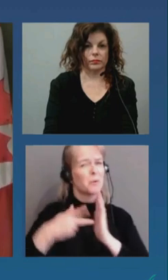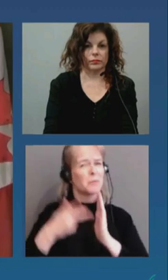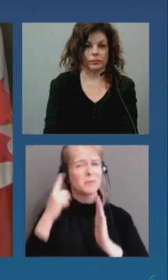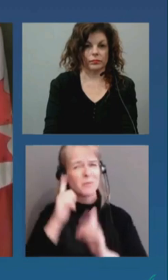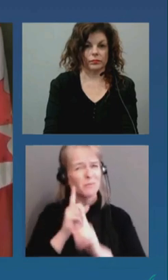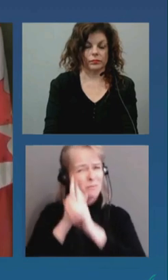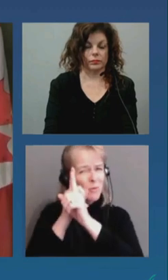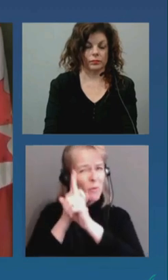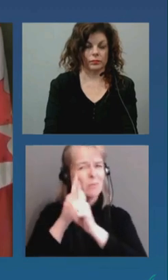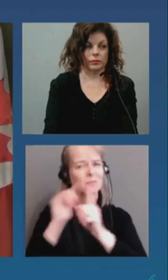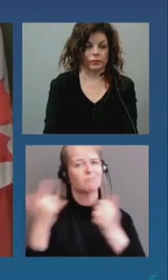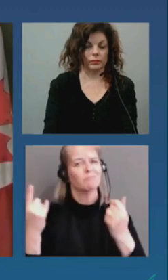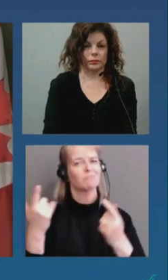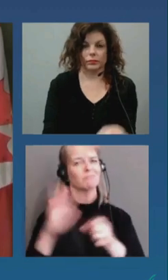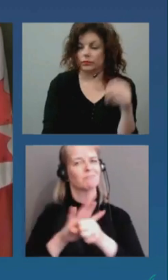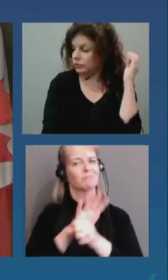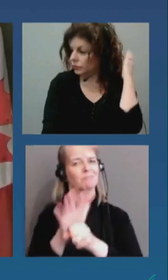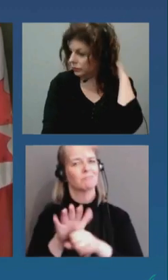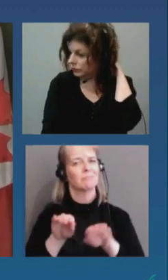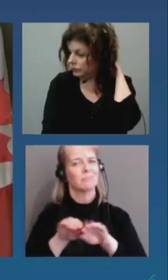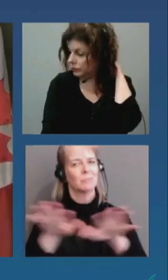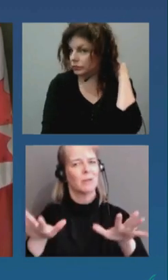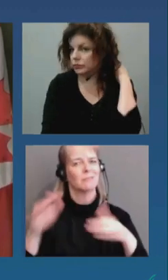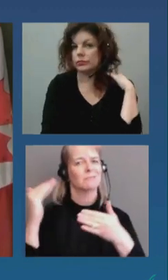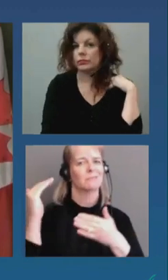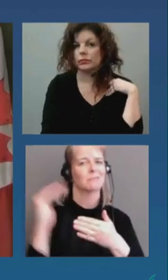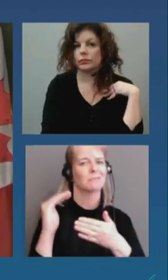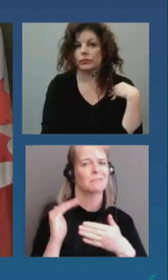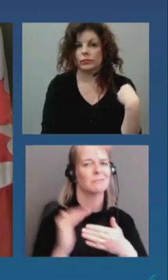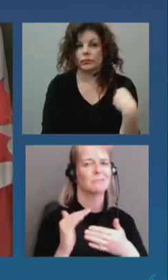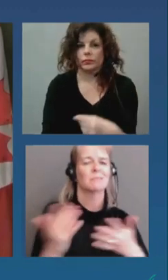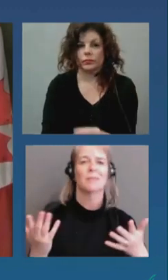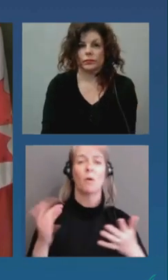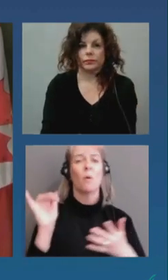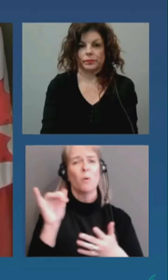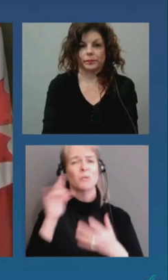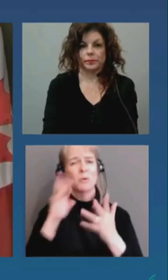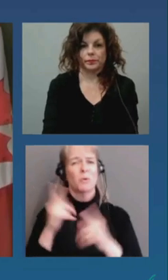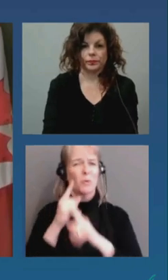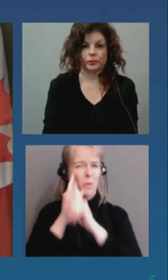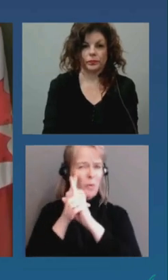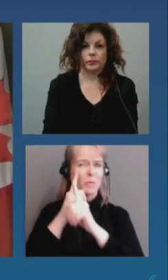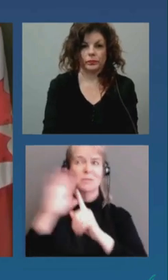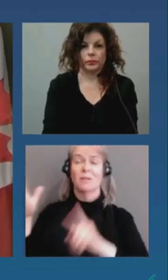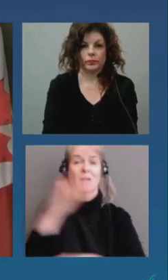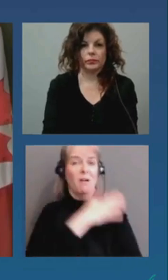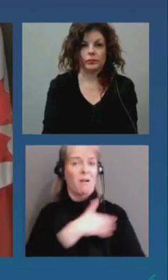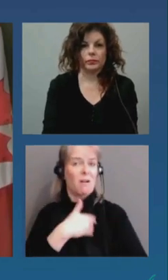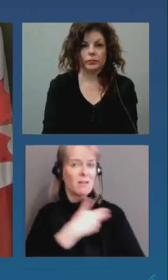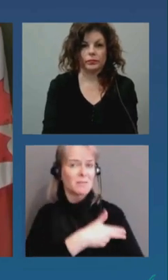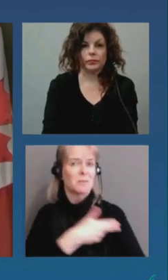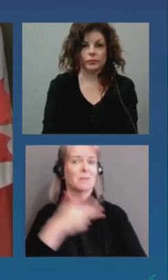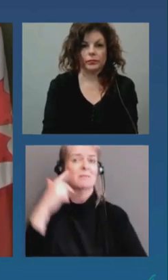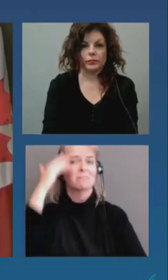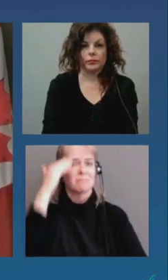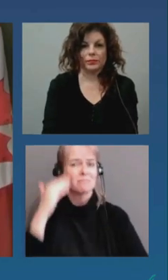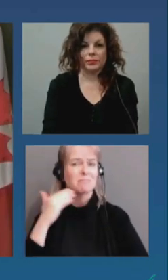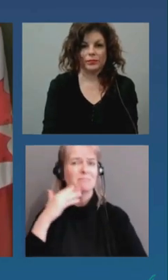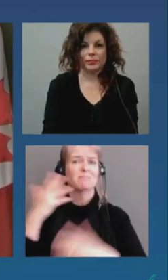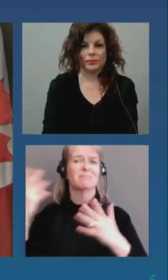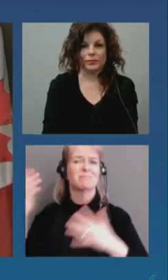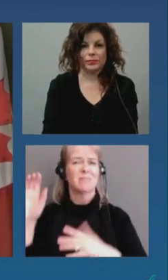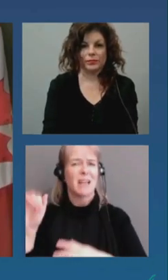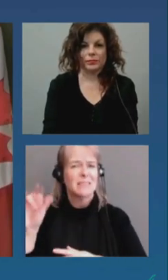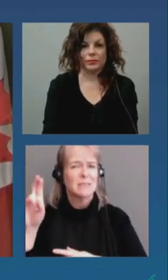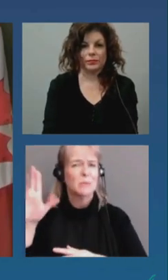of COVID-19 and particularly to prevent our hospital system from becoming overwhelmed and save lives we